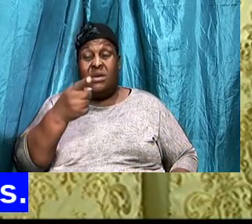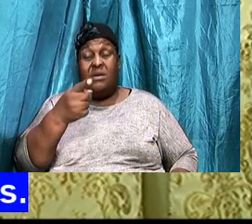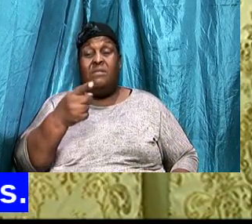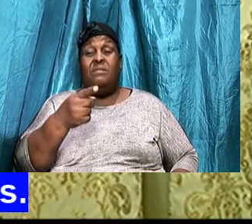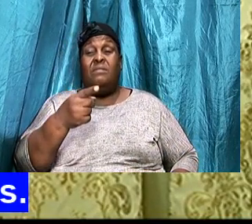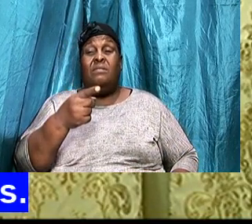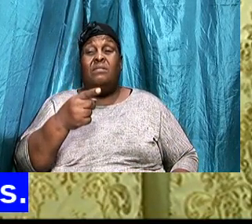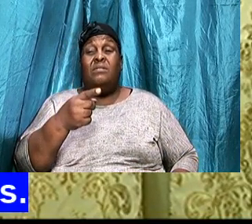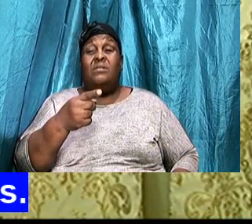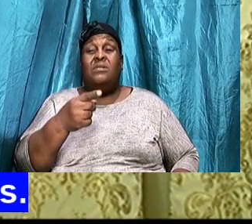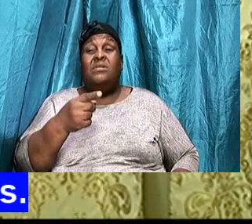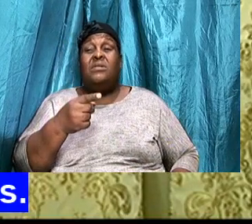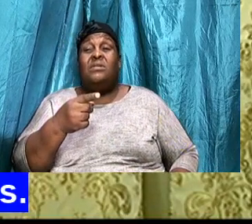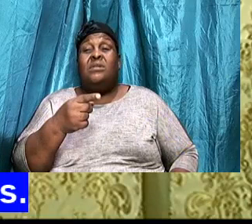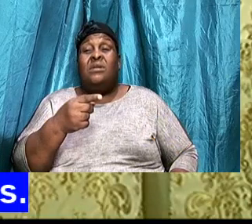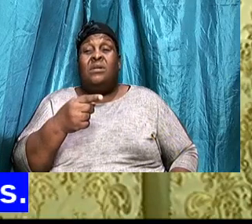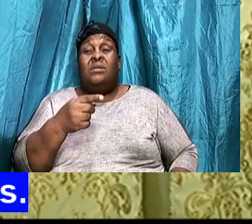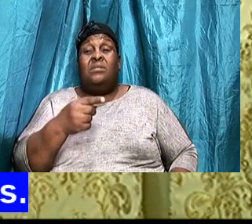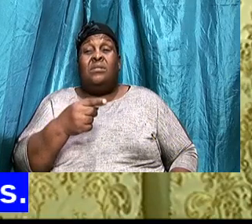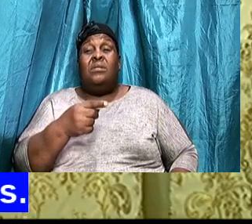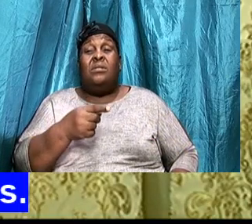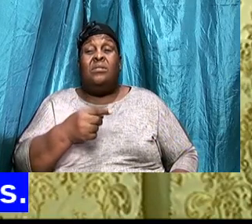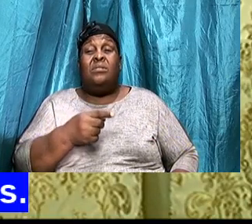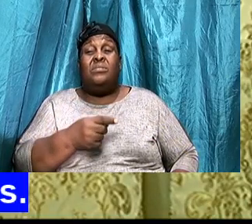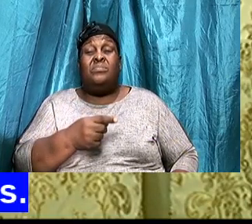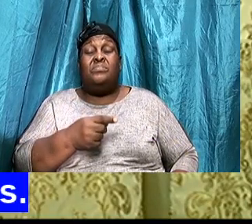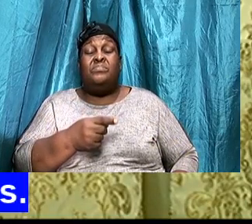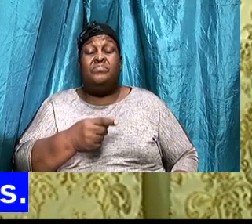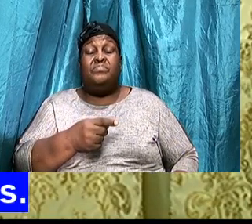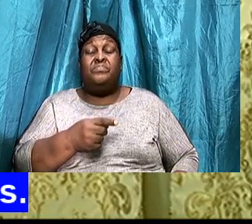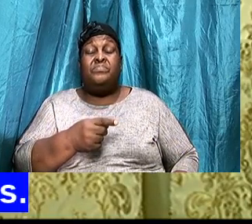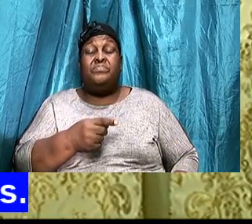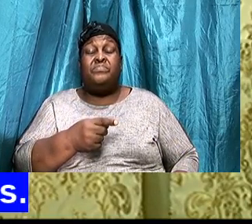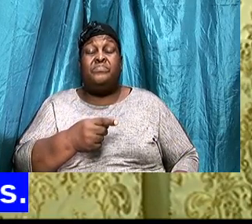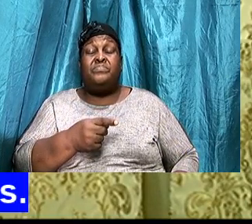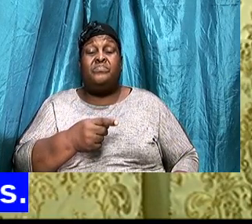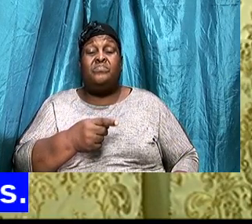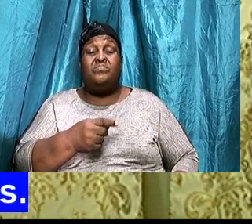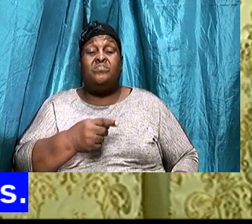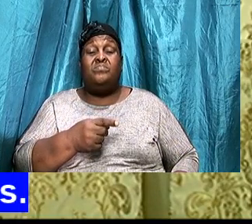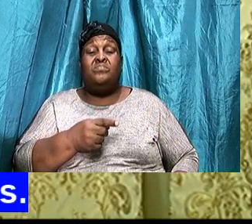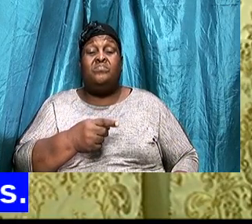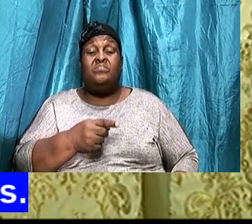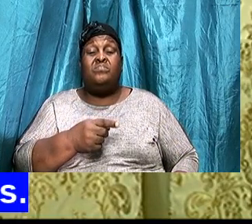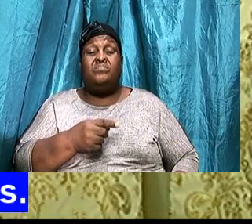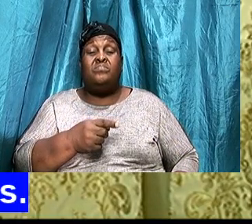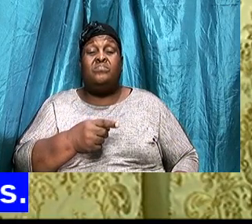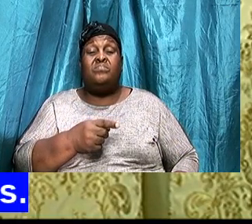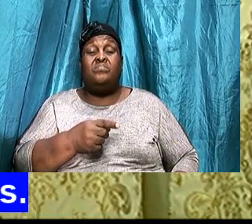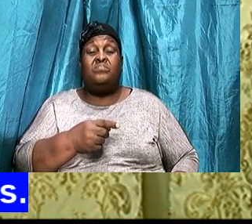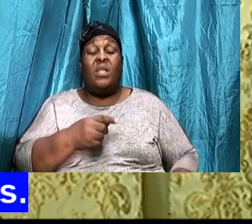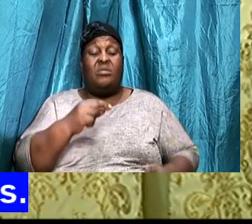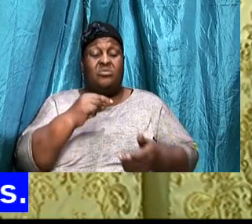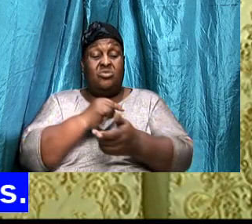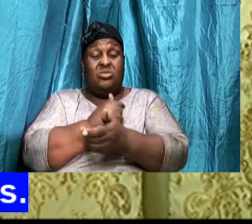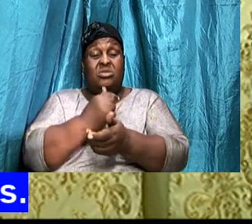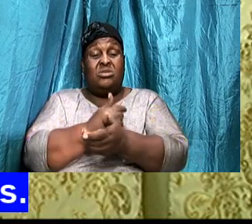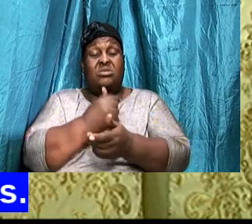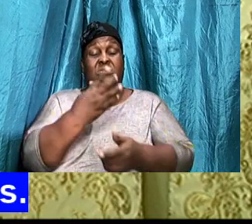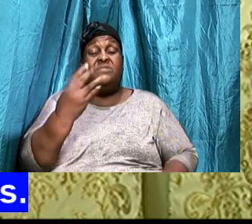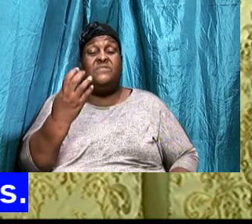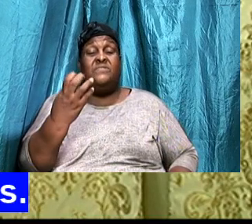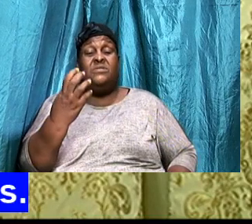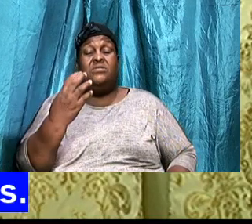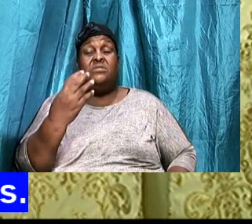chapter 3, Right through, To chapter 5, And he quotes, Even from Genesis, 15,